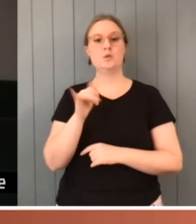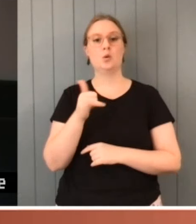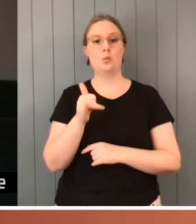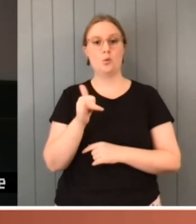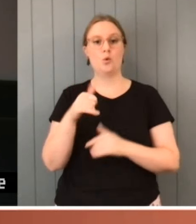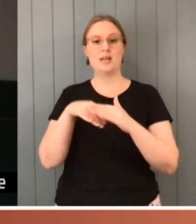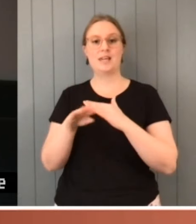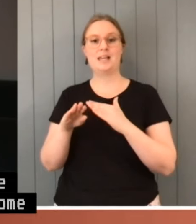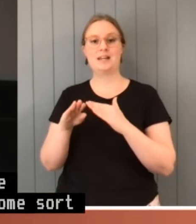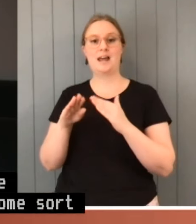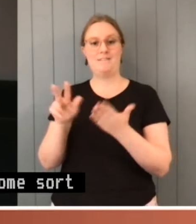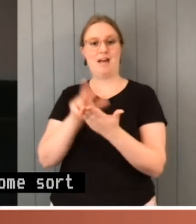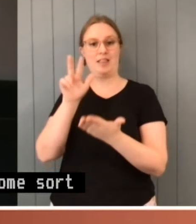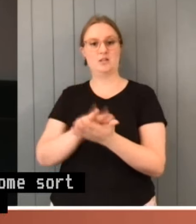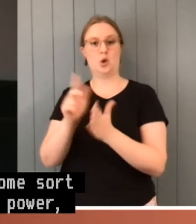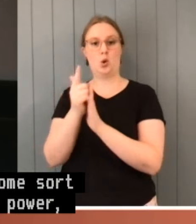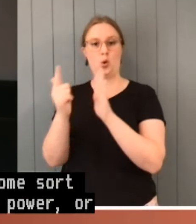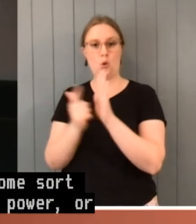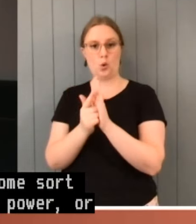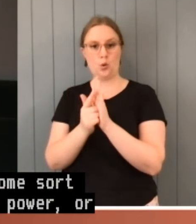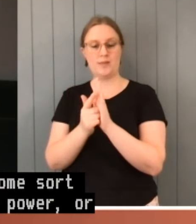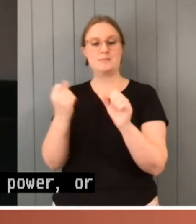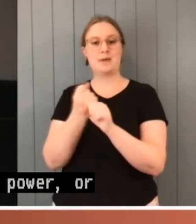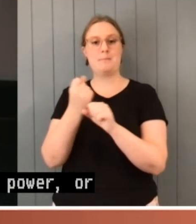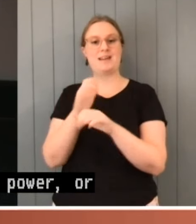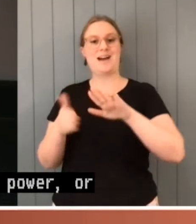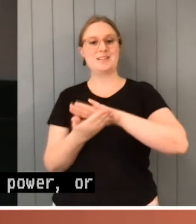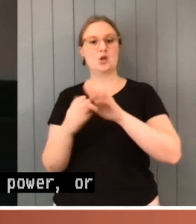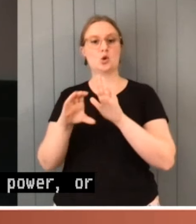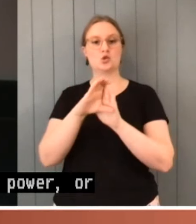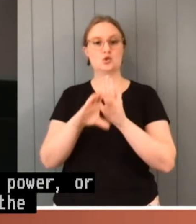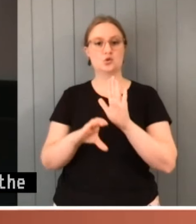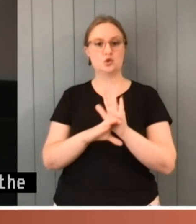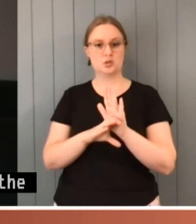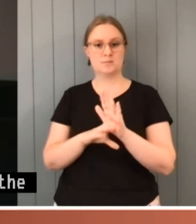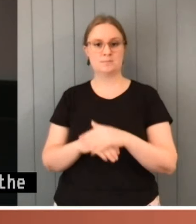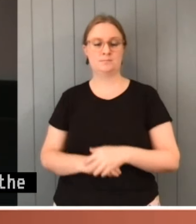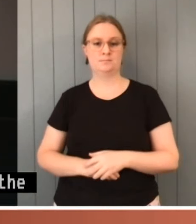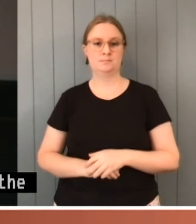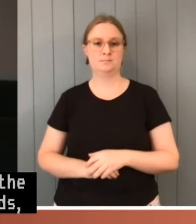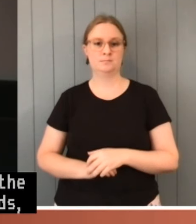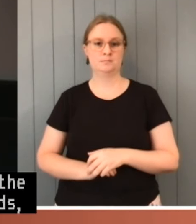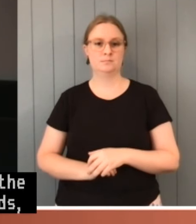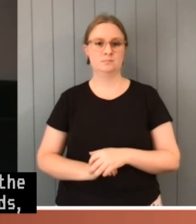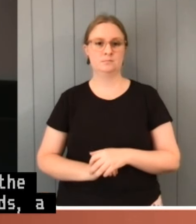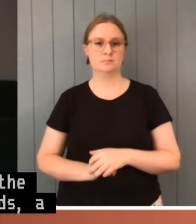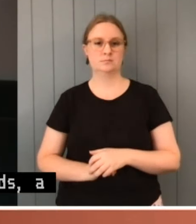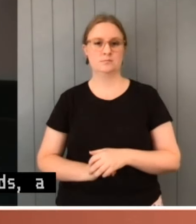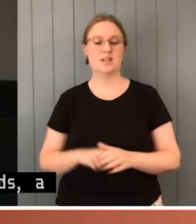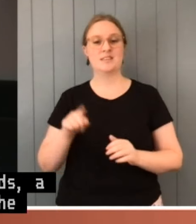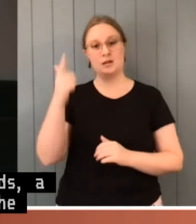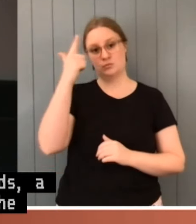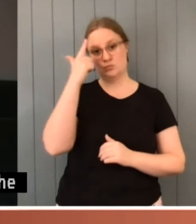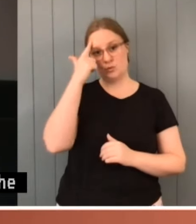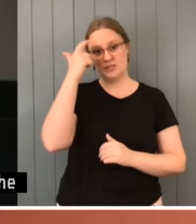made under the Constitution, in other words, a statute which authorises the expenditure for a particular purpose. And that proposition emerges from